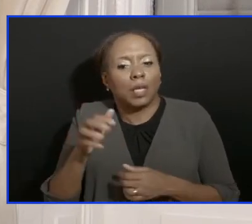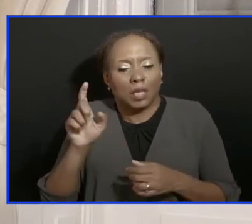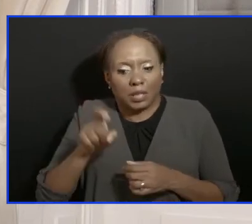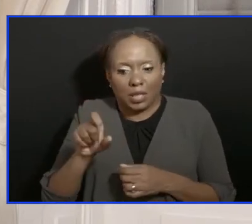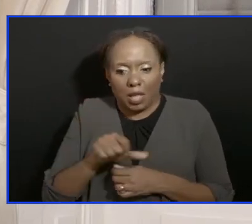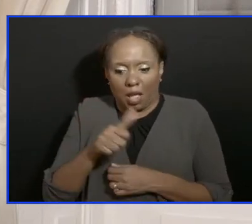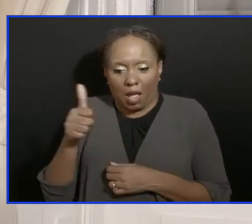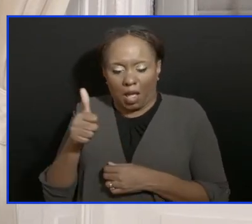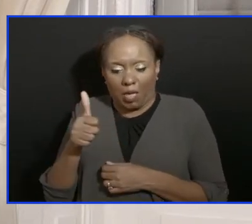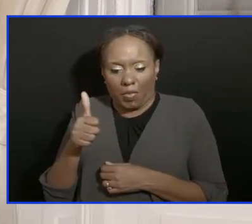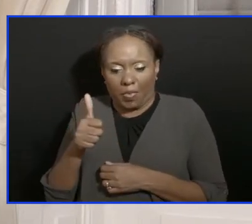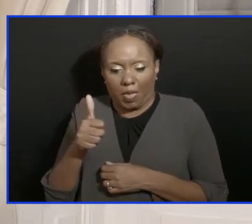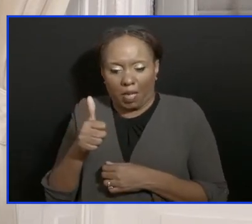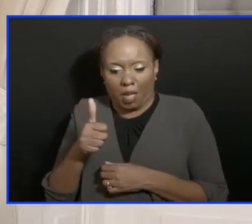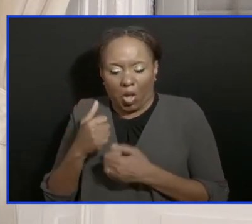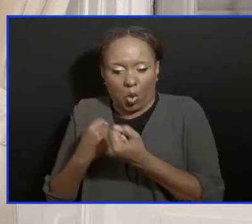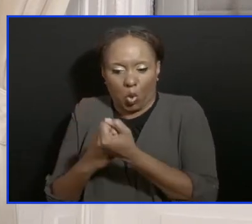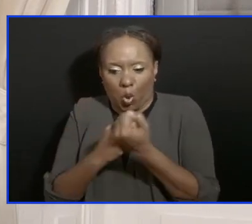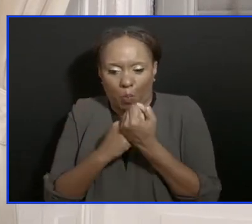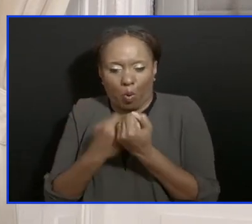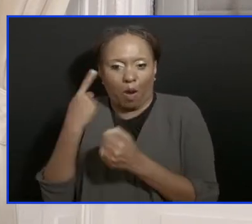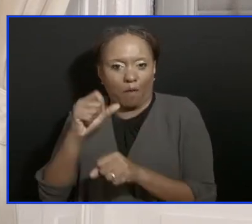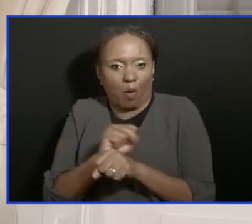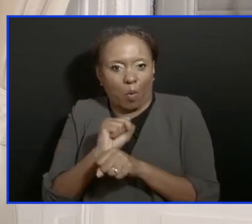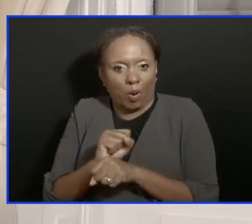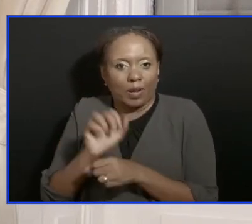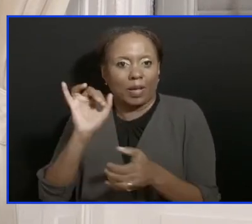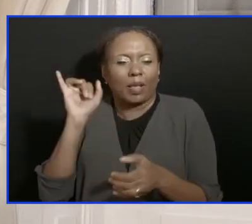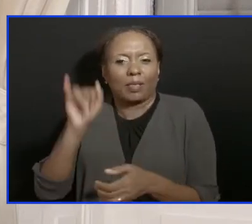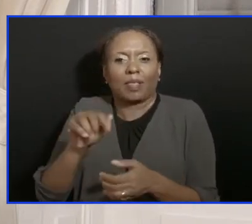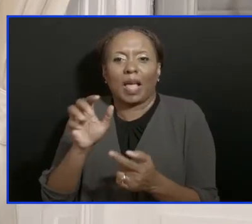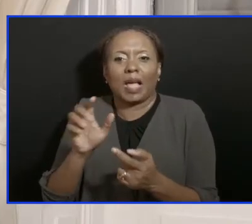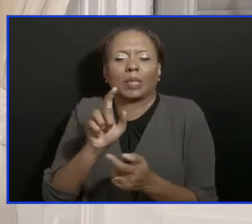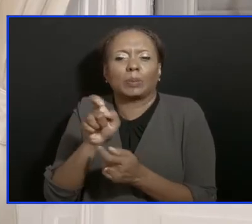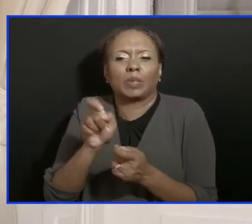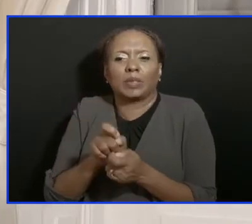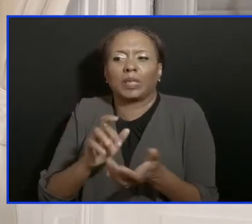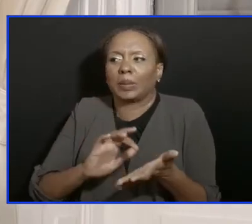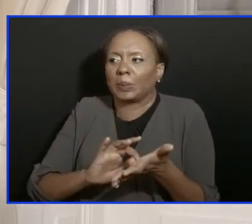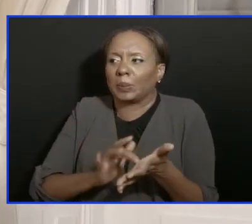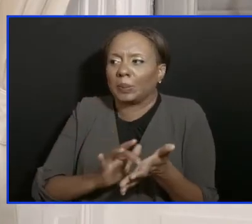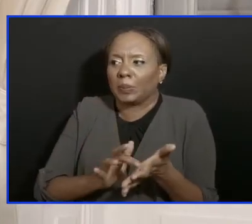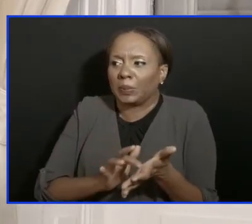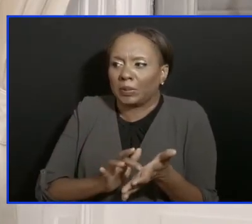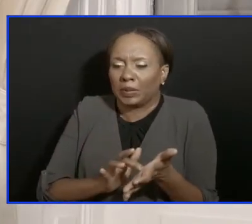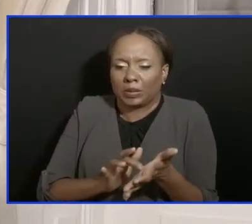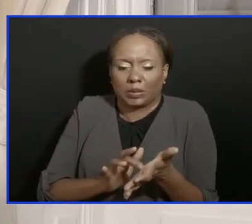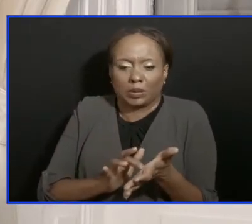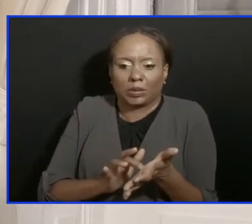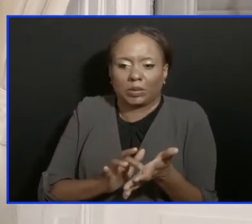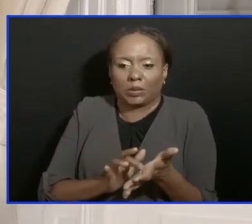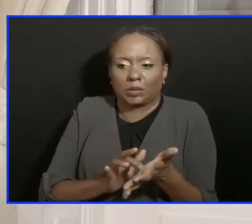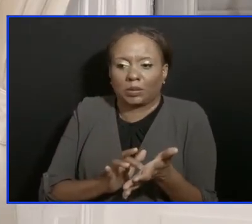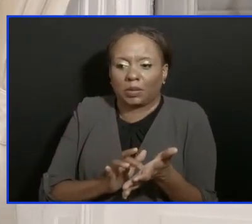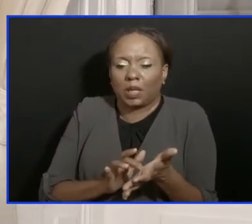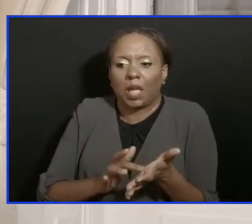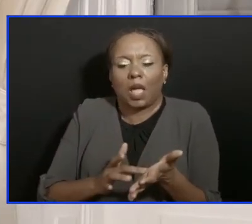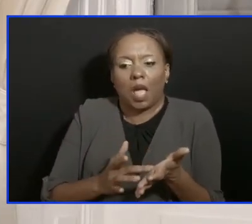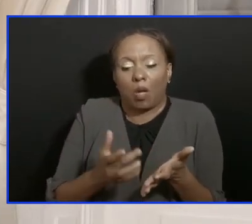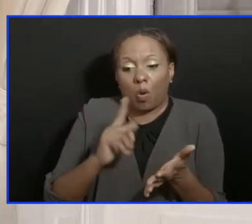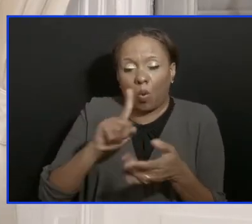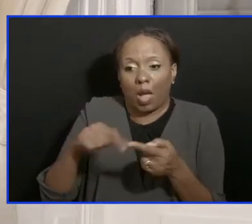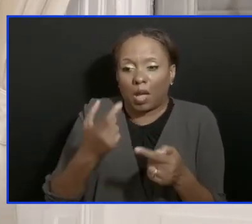itself. This particular tablet essentially is putting a lot more junk as the actual virus reads itself.